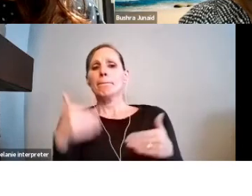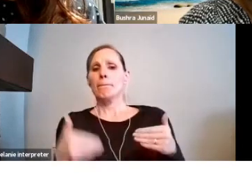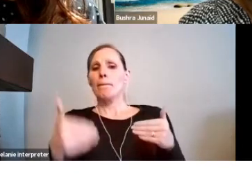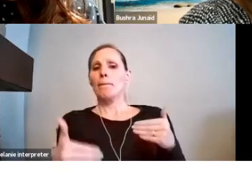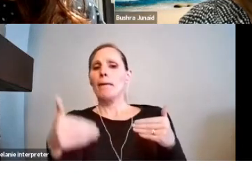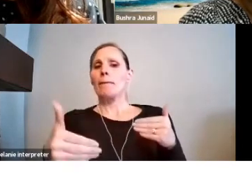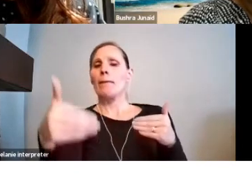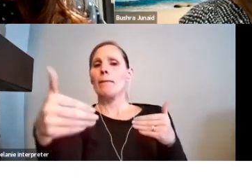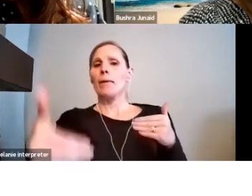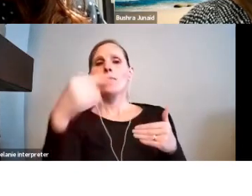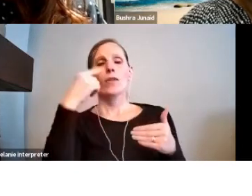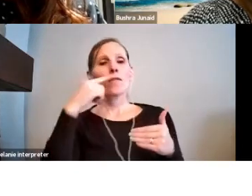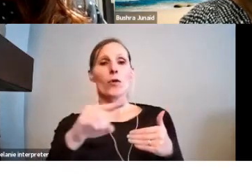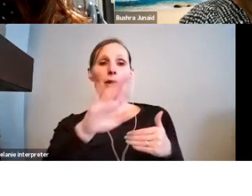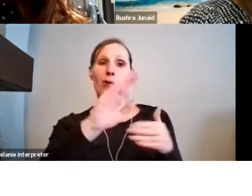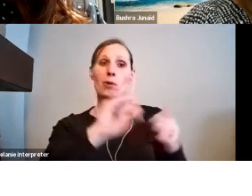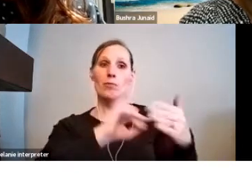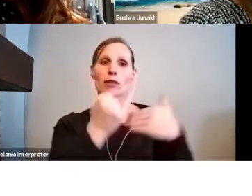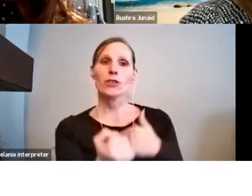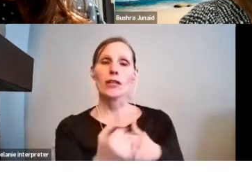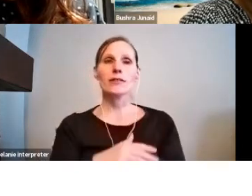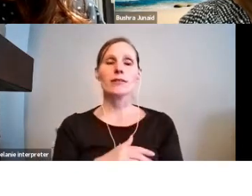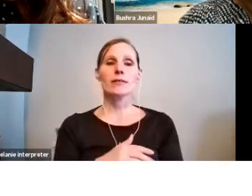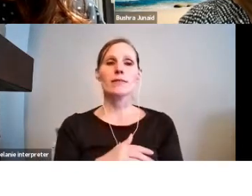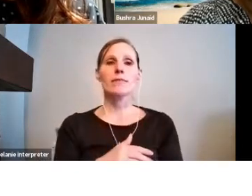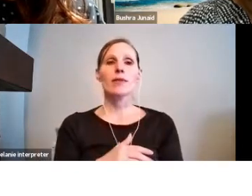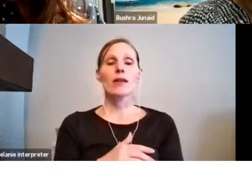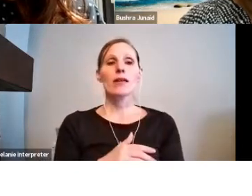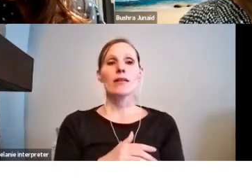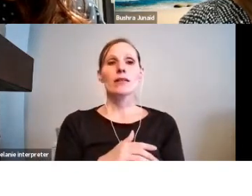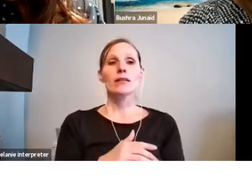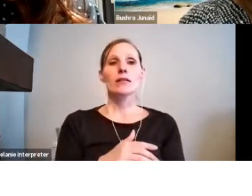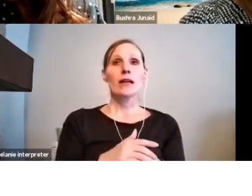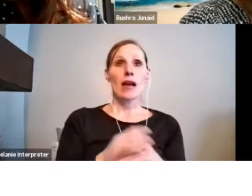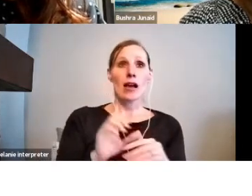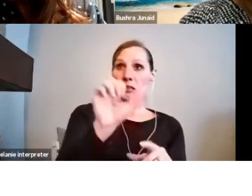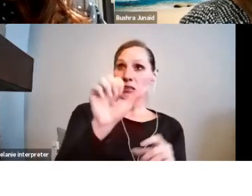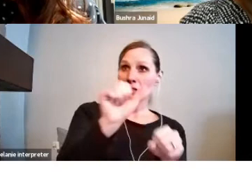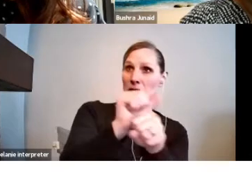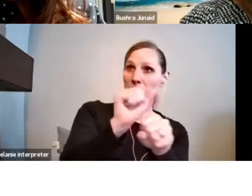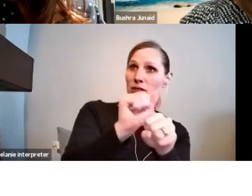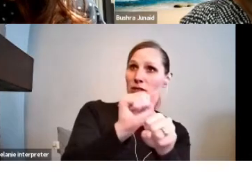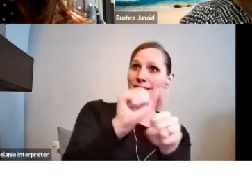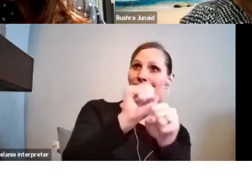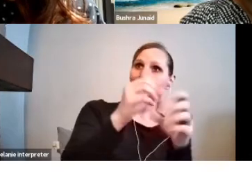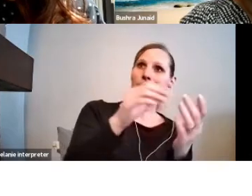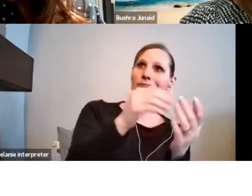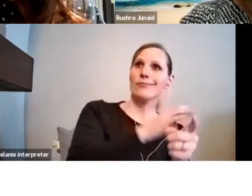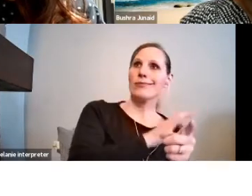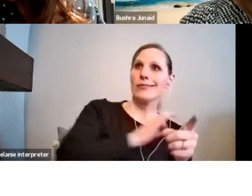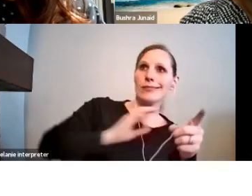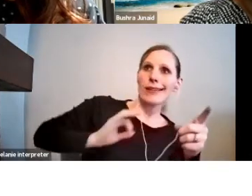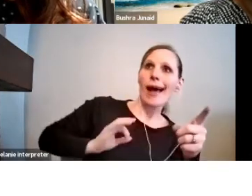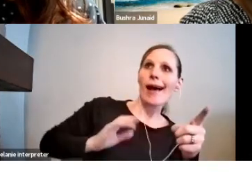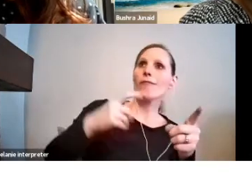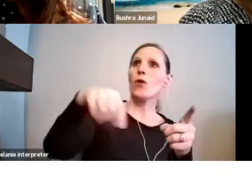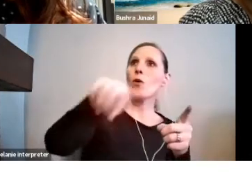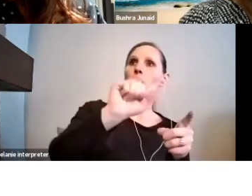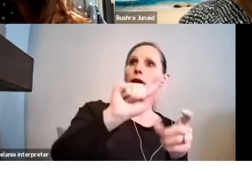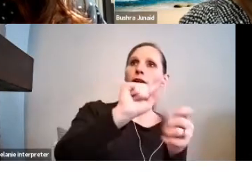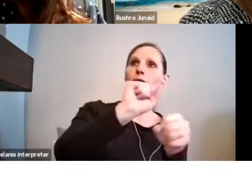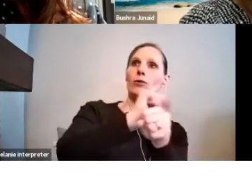Make sure that you speak with any collaborators early. Ask them for any required documentation, such as letters of support